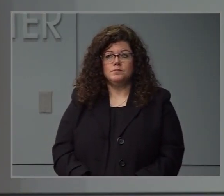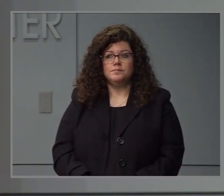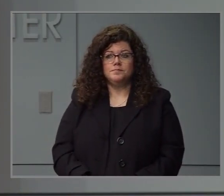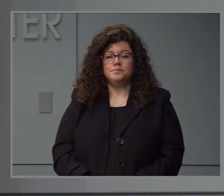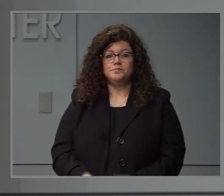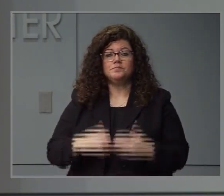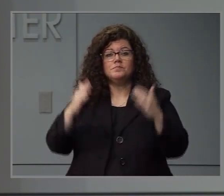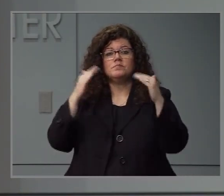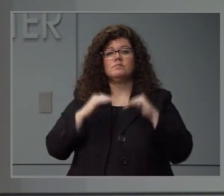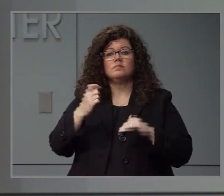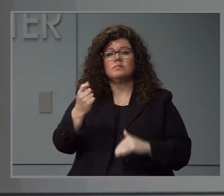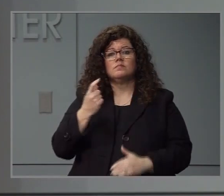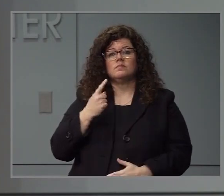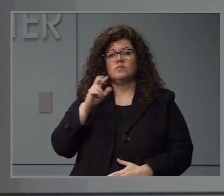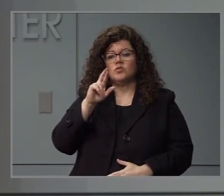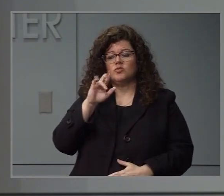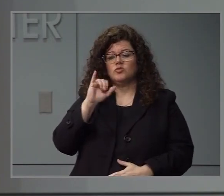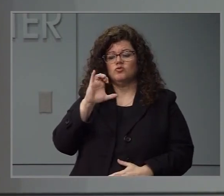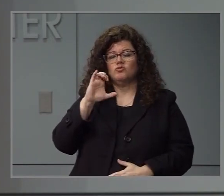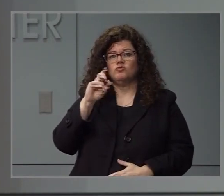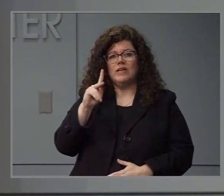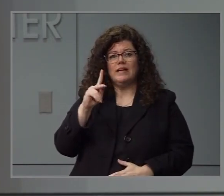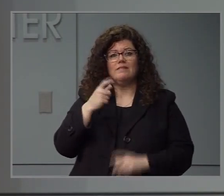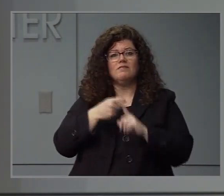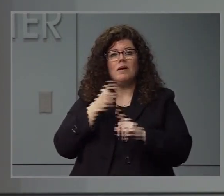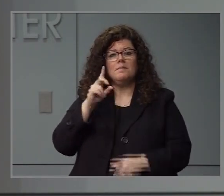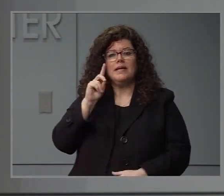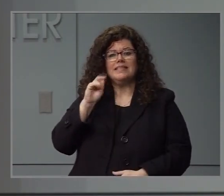Our next question is Rick Curl, The Daily Record.